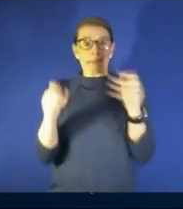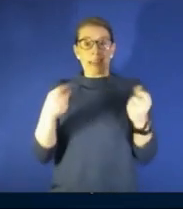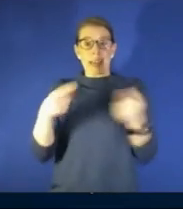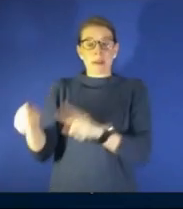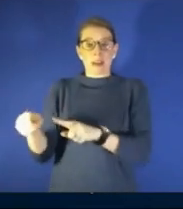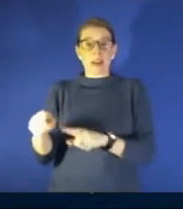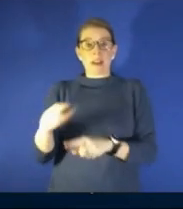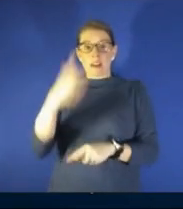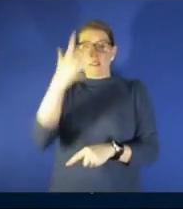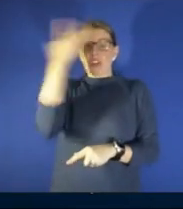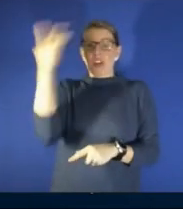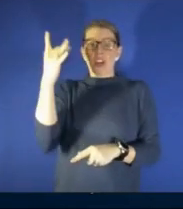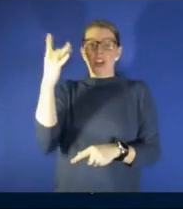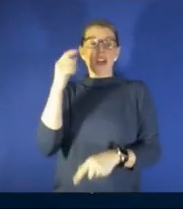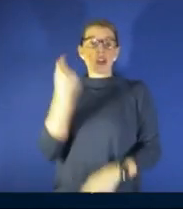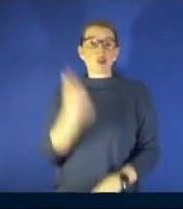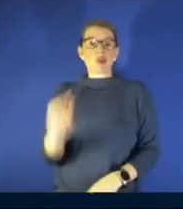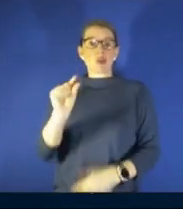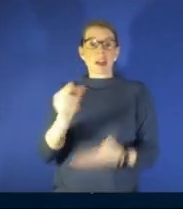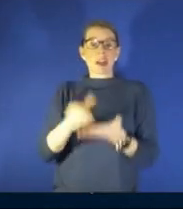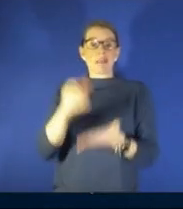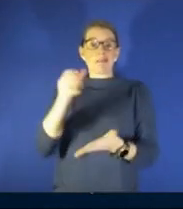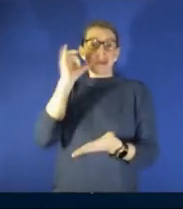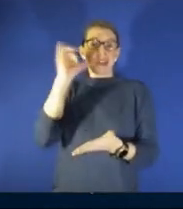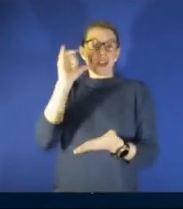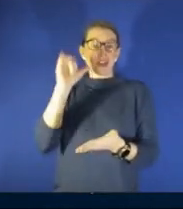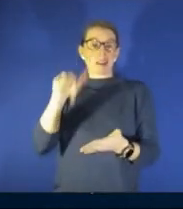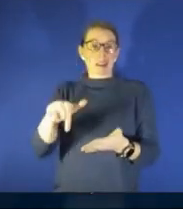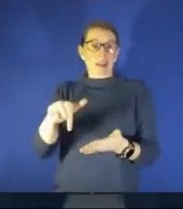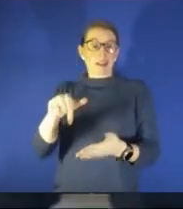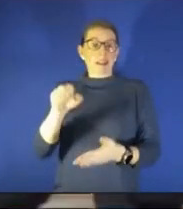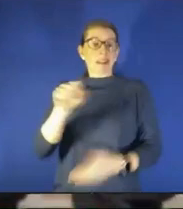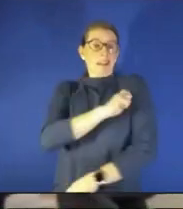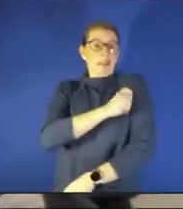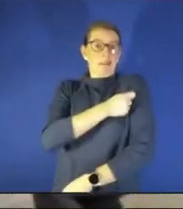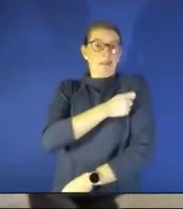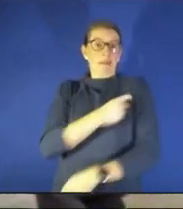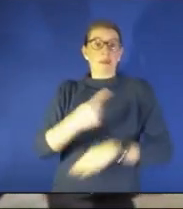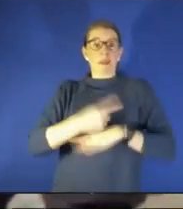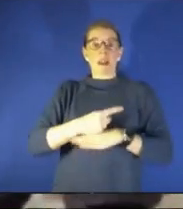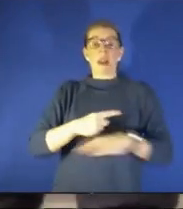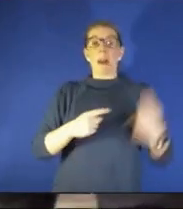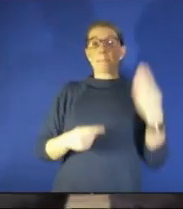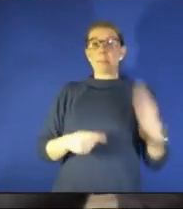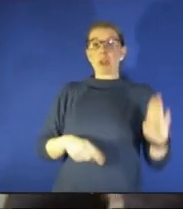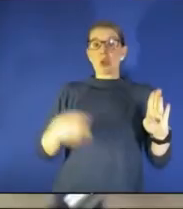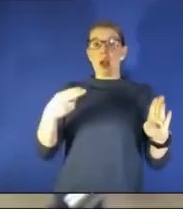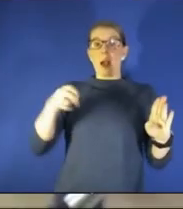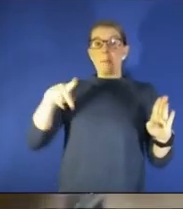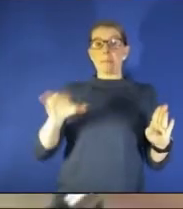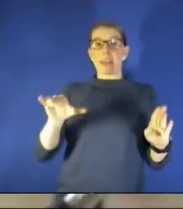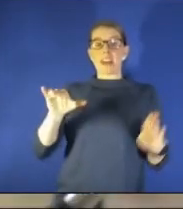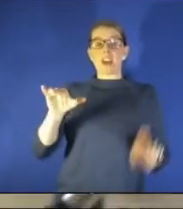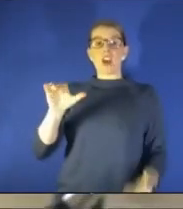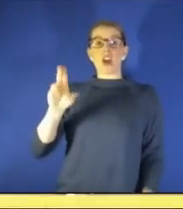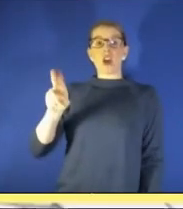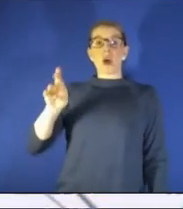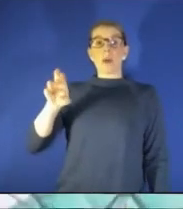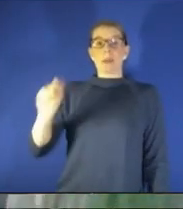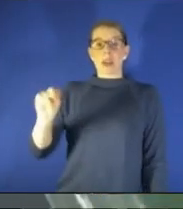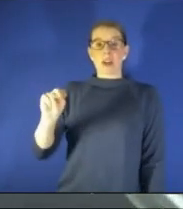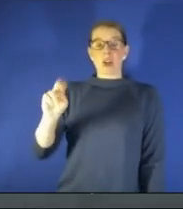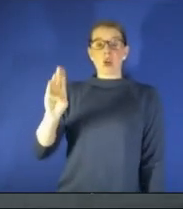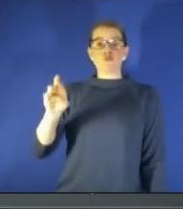there's now a blue adult beverage you might want to indulge in it is made by hoppy urban brew based in france the beer called